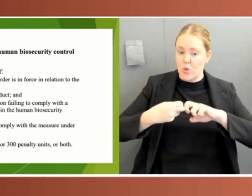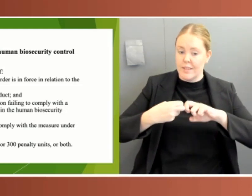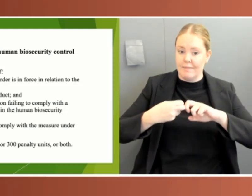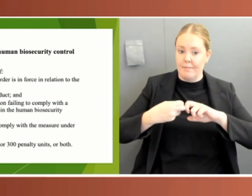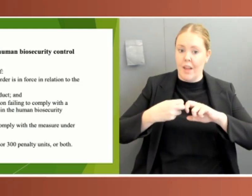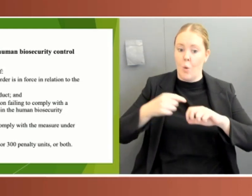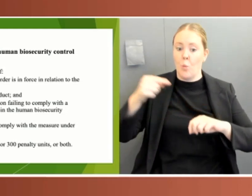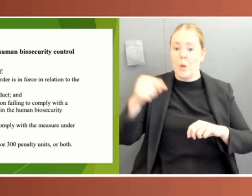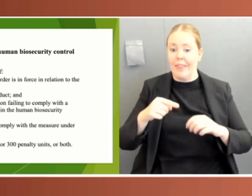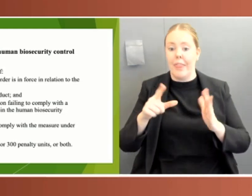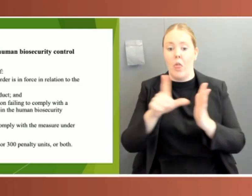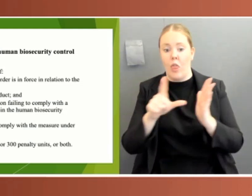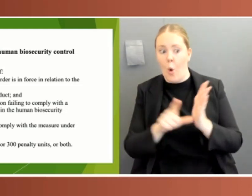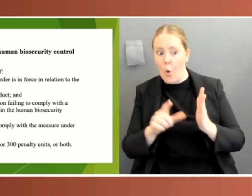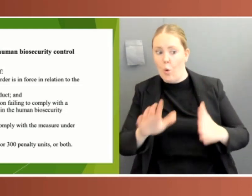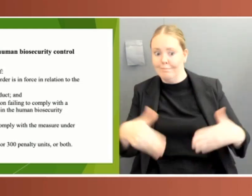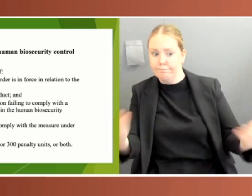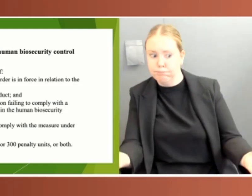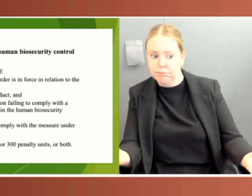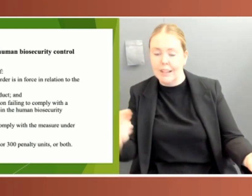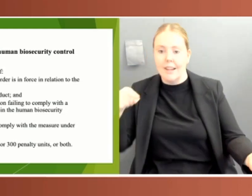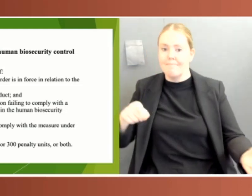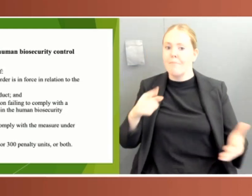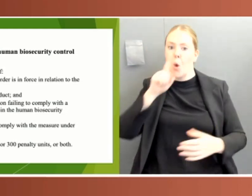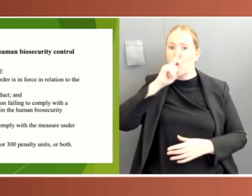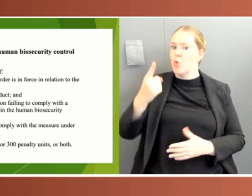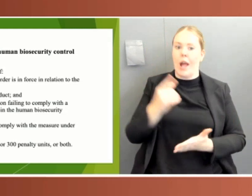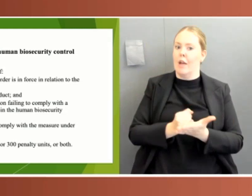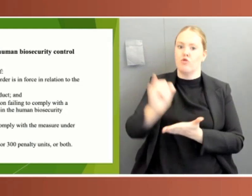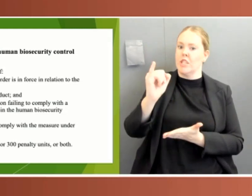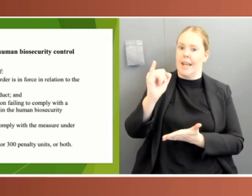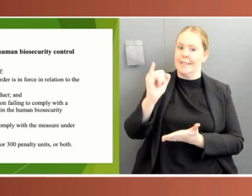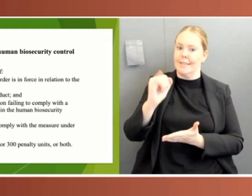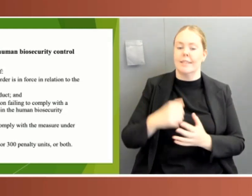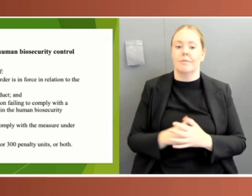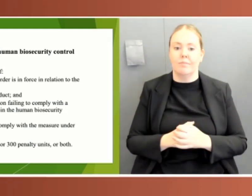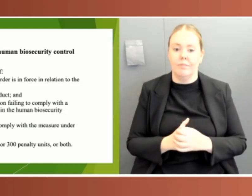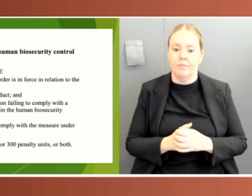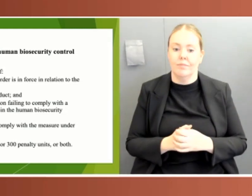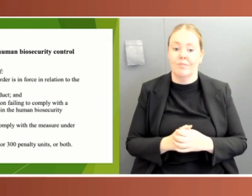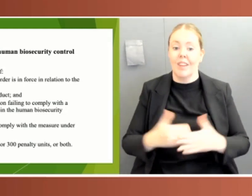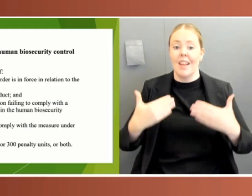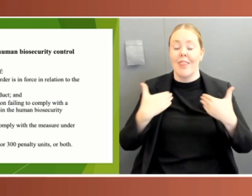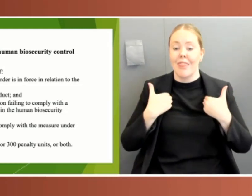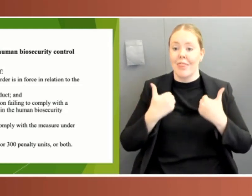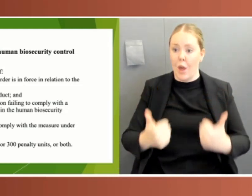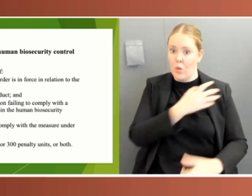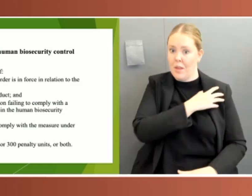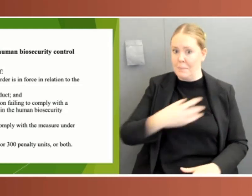Act, Parliament is prevented from disallowing any determination made by the Minister. Most remarkably, the Health Minister can make determinations that override other laws.